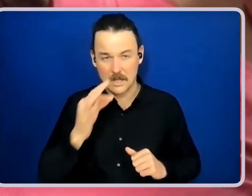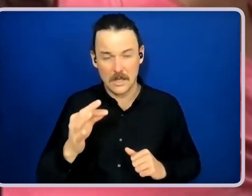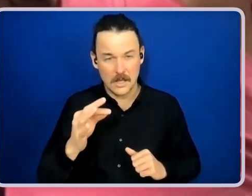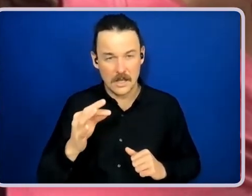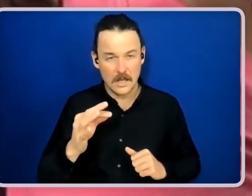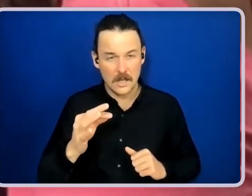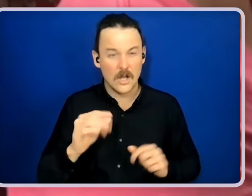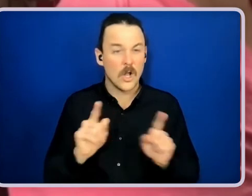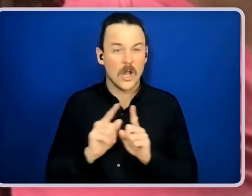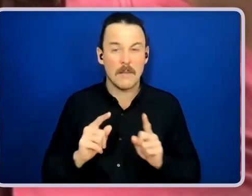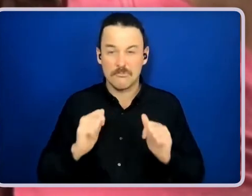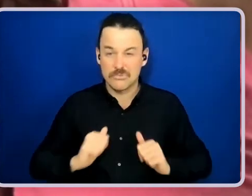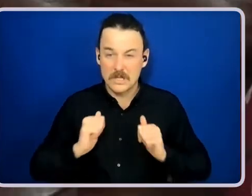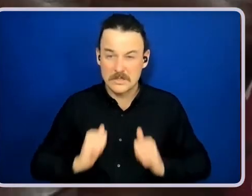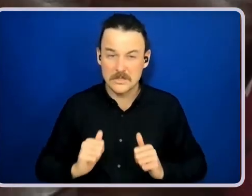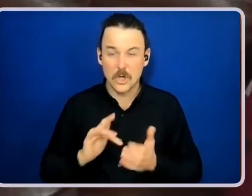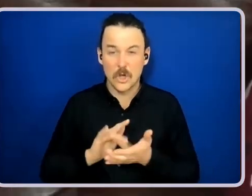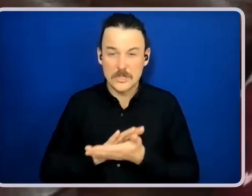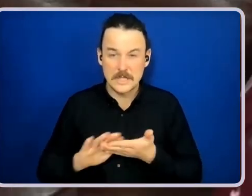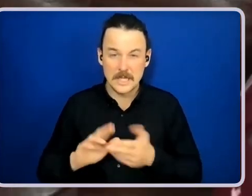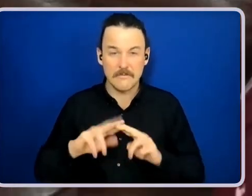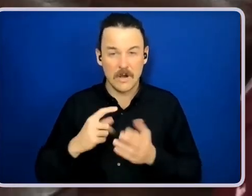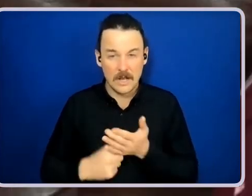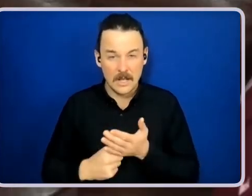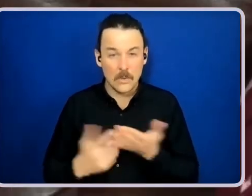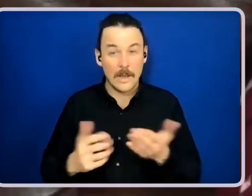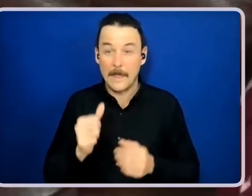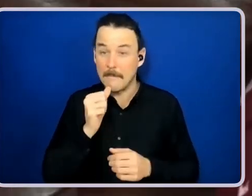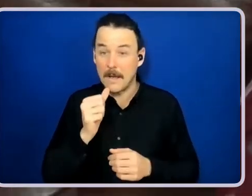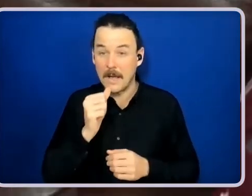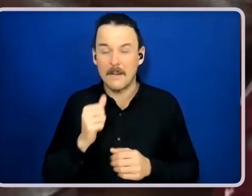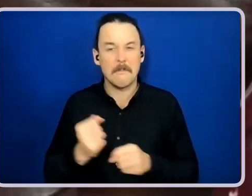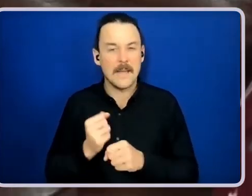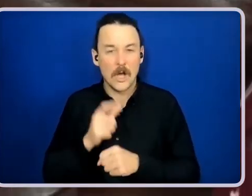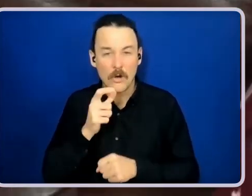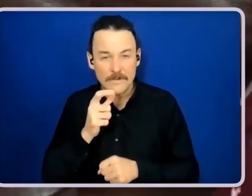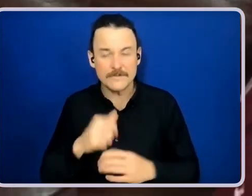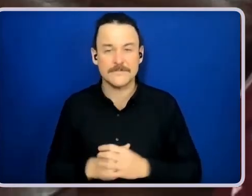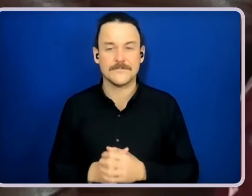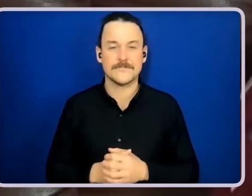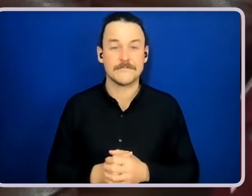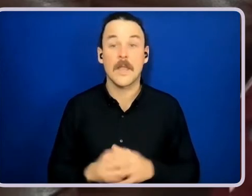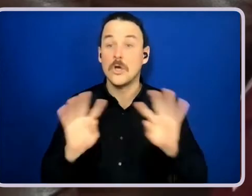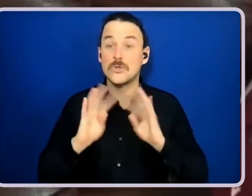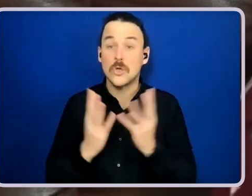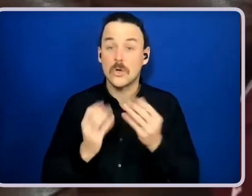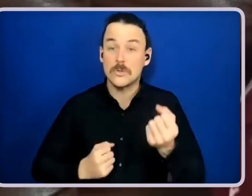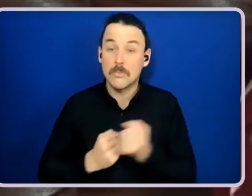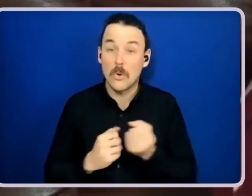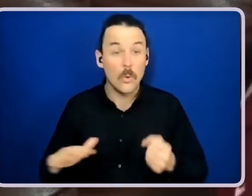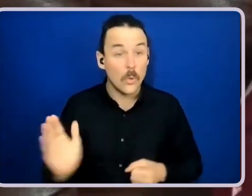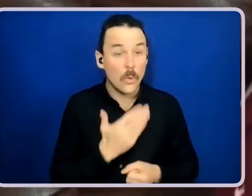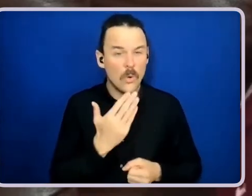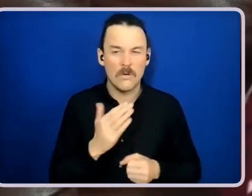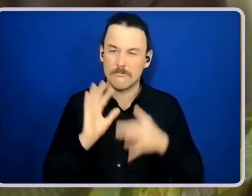Fridays at the bar, making coffee. Circles of support are all about relationships and everyone having